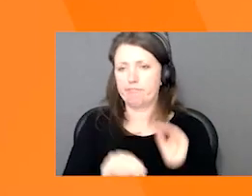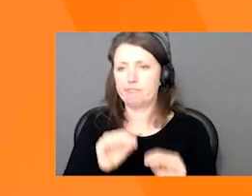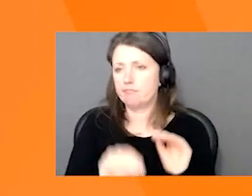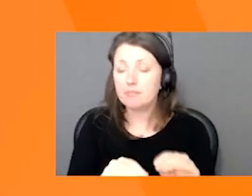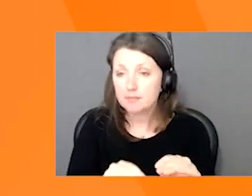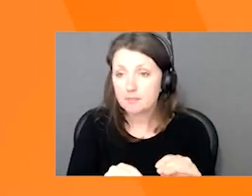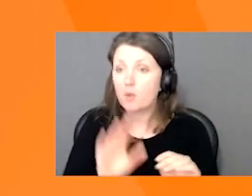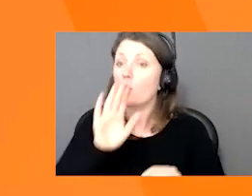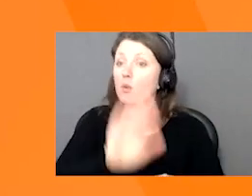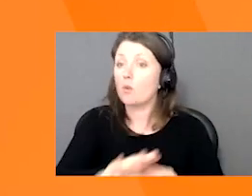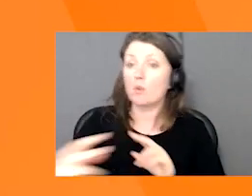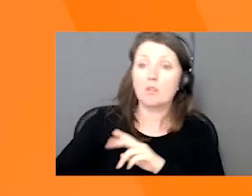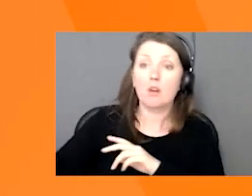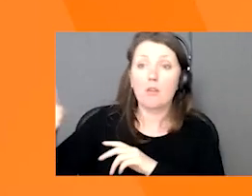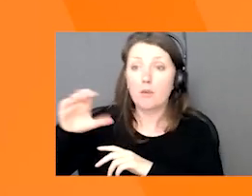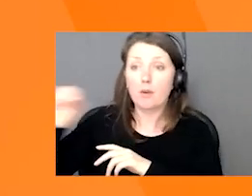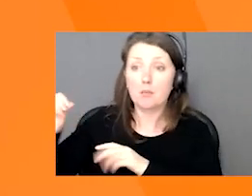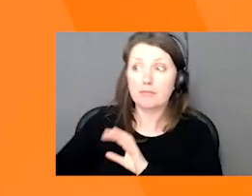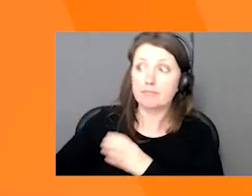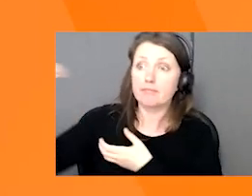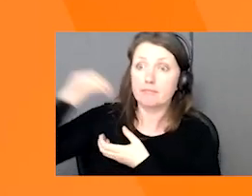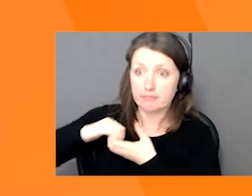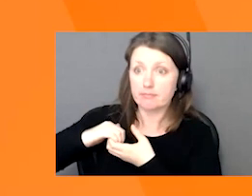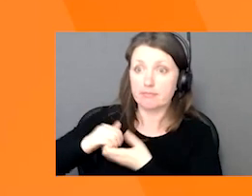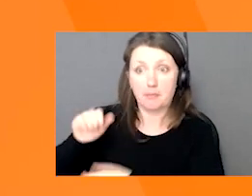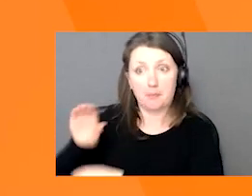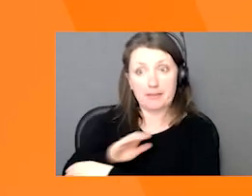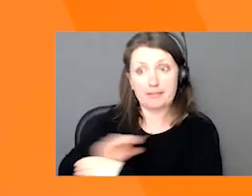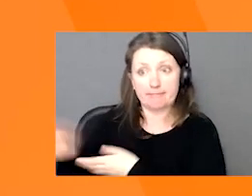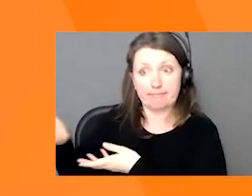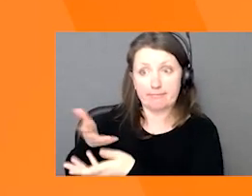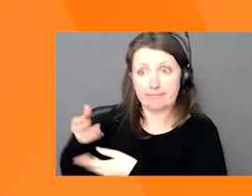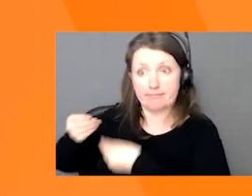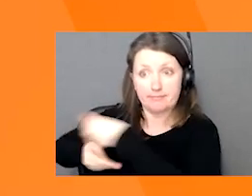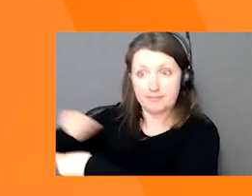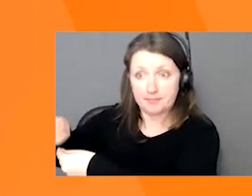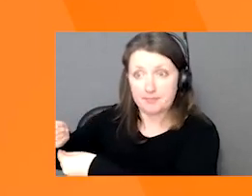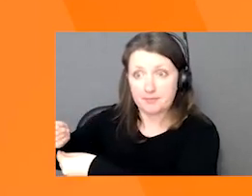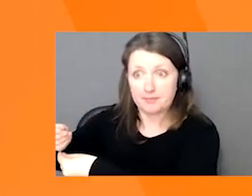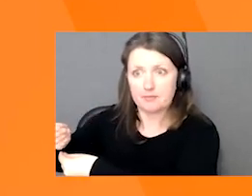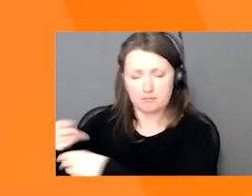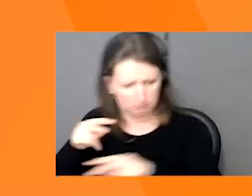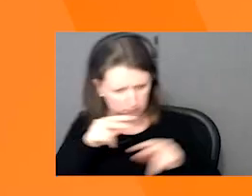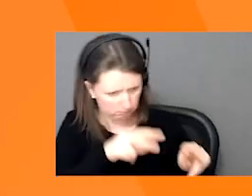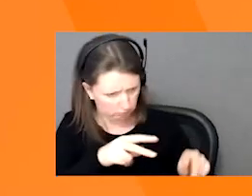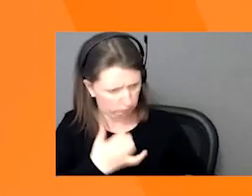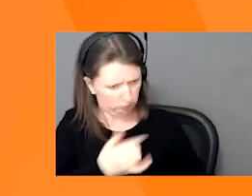want to make sure that you have accurately provided all of that information.